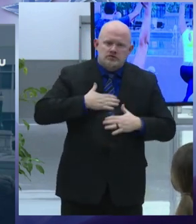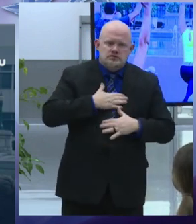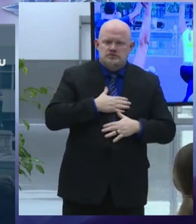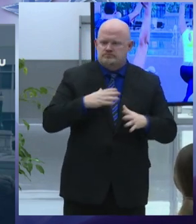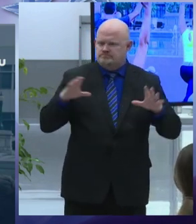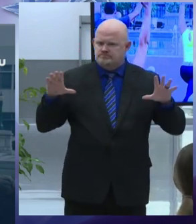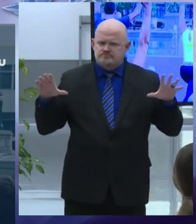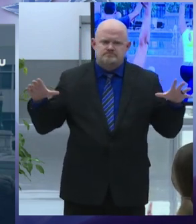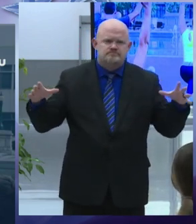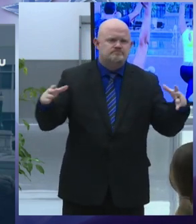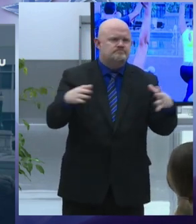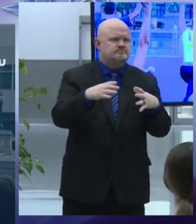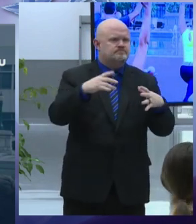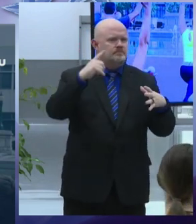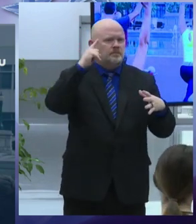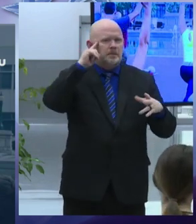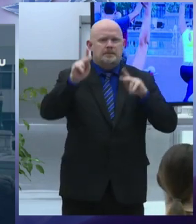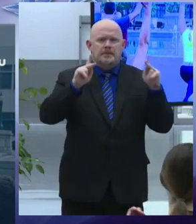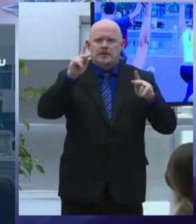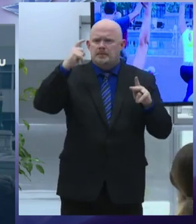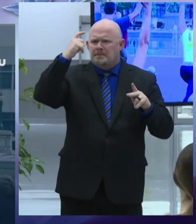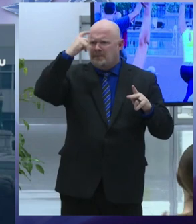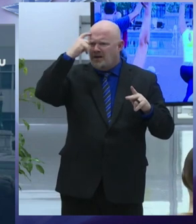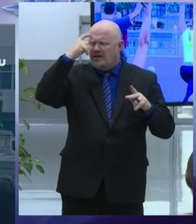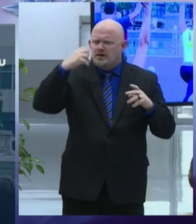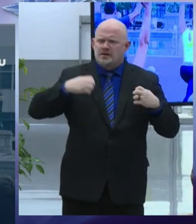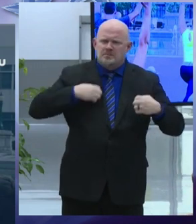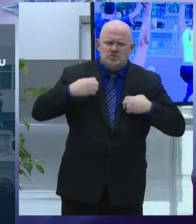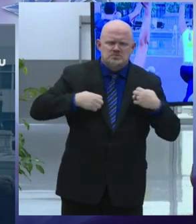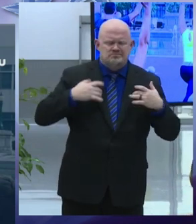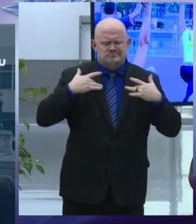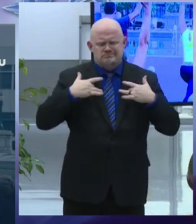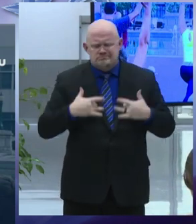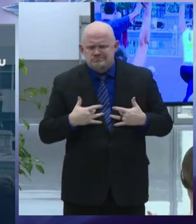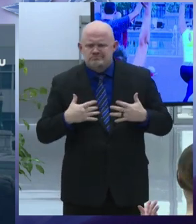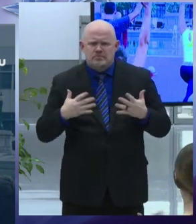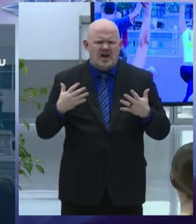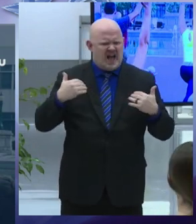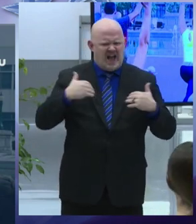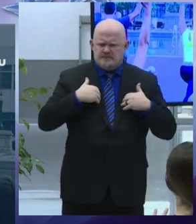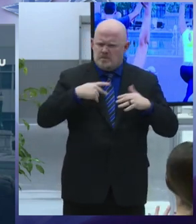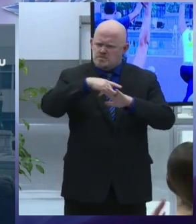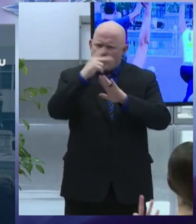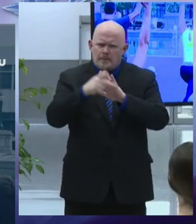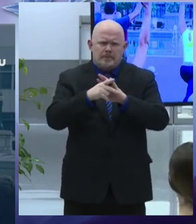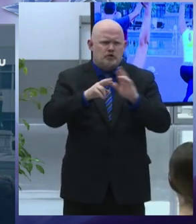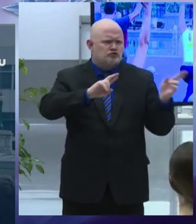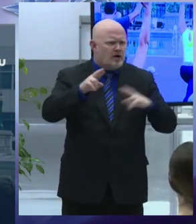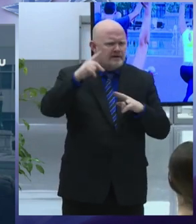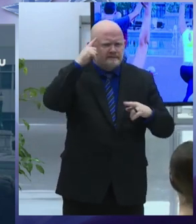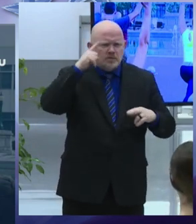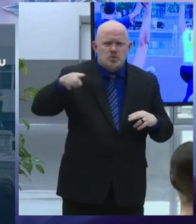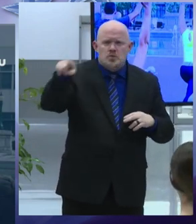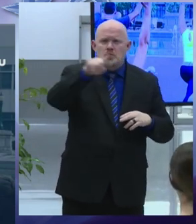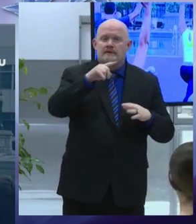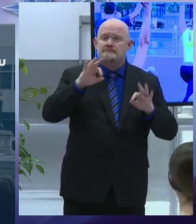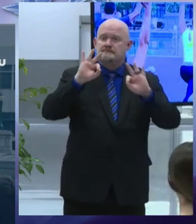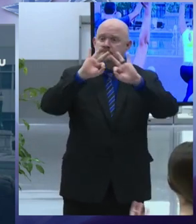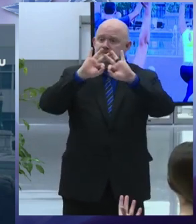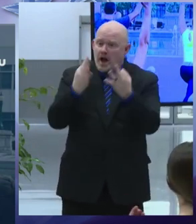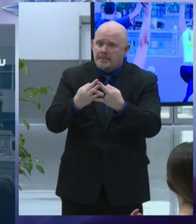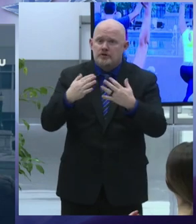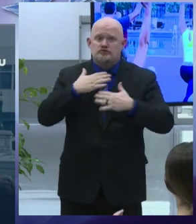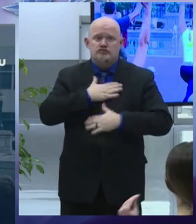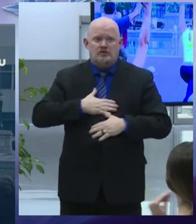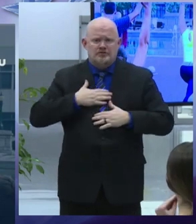emotional and physical needs and finally we will create the family recreation bureau to respond to the exploding demand for new family